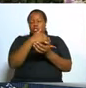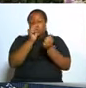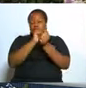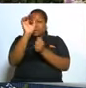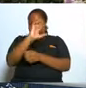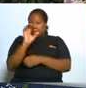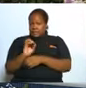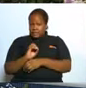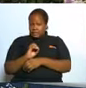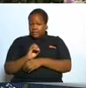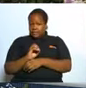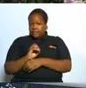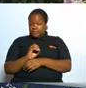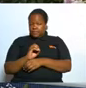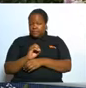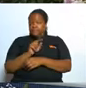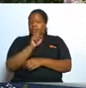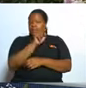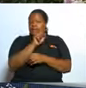this is dangerous